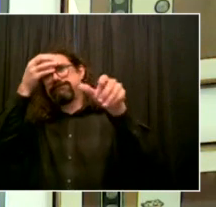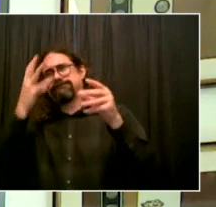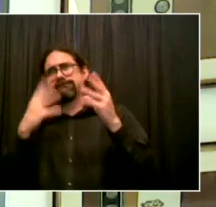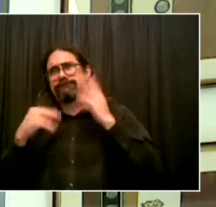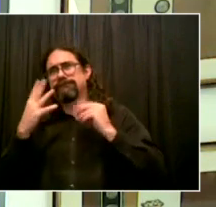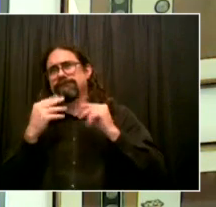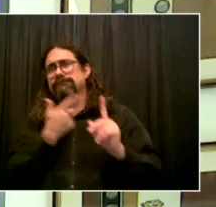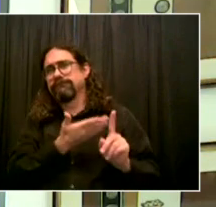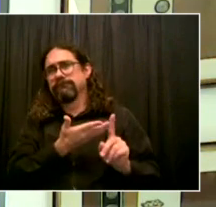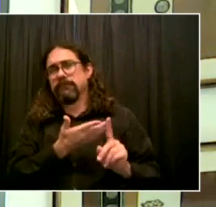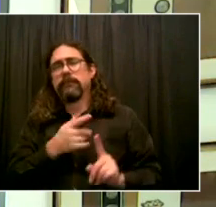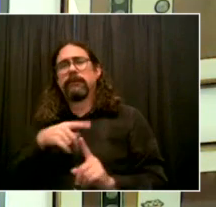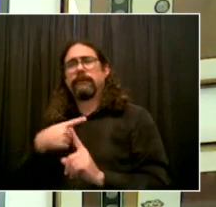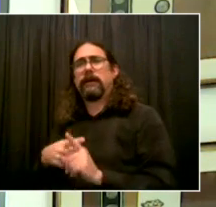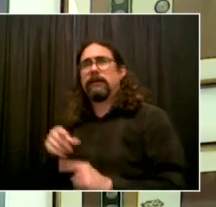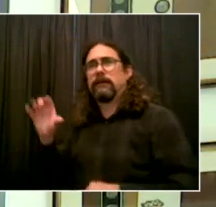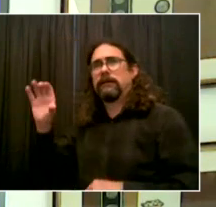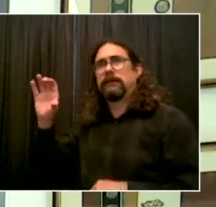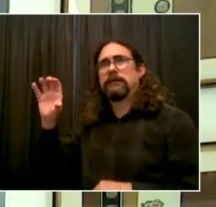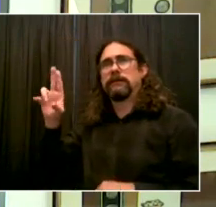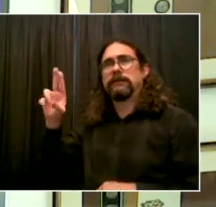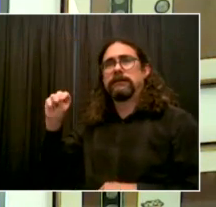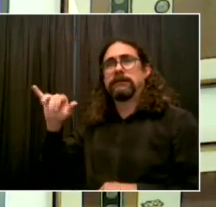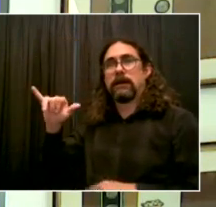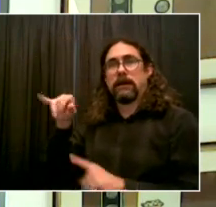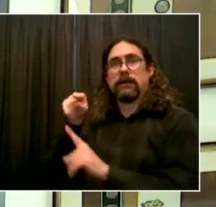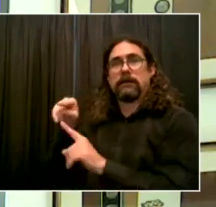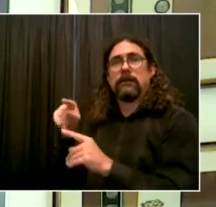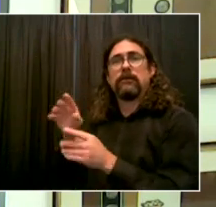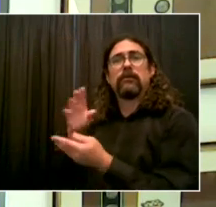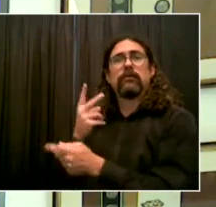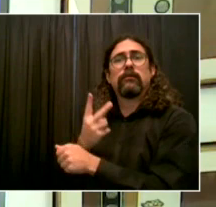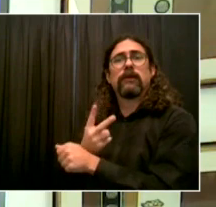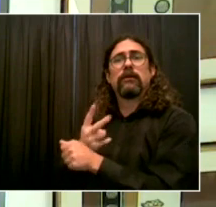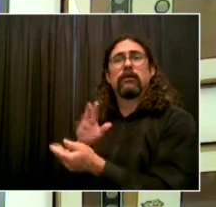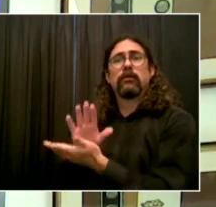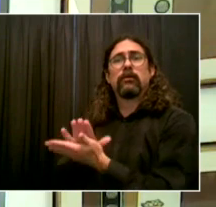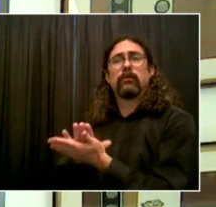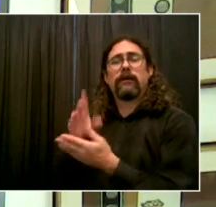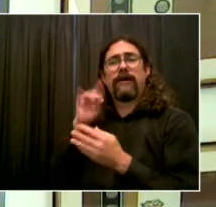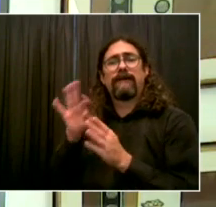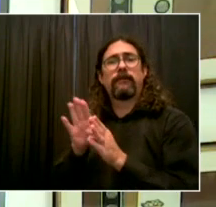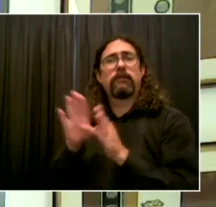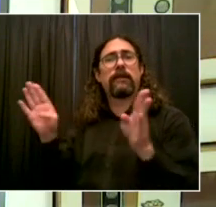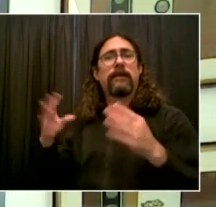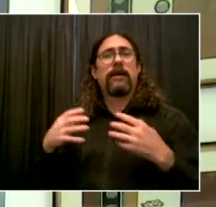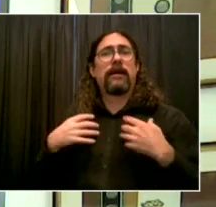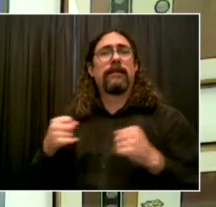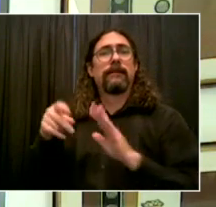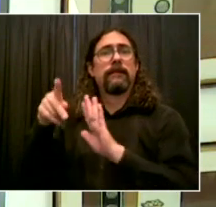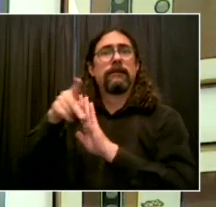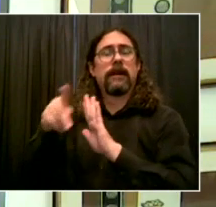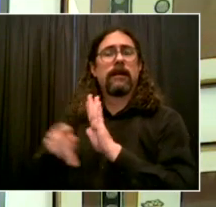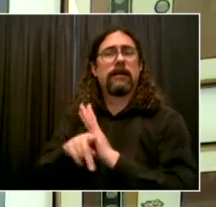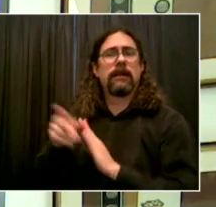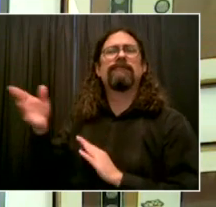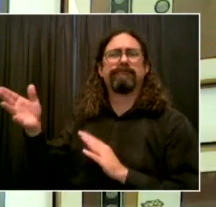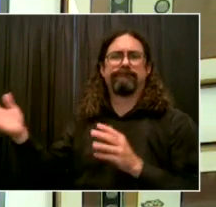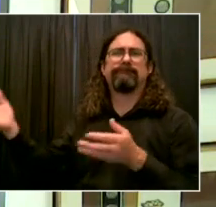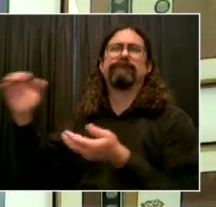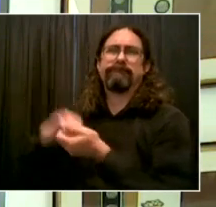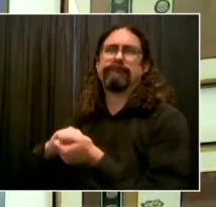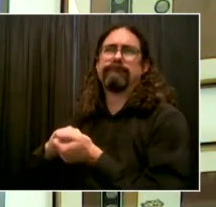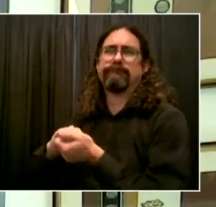as well as a wide range of community research and industry partners. Together, this team brings